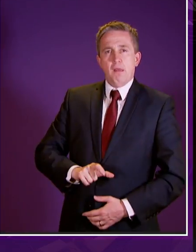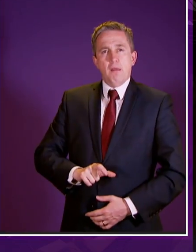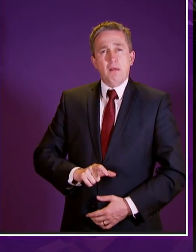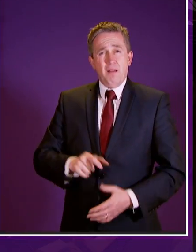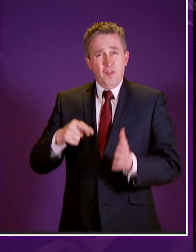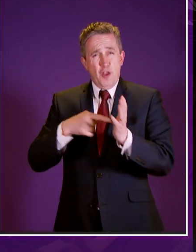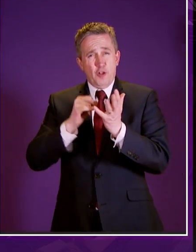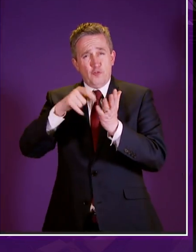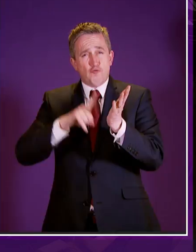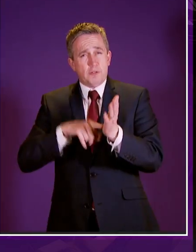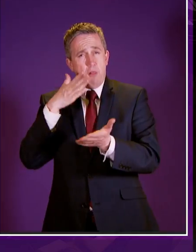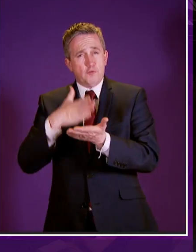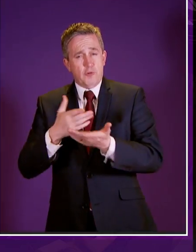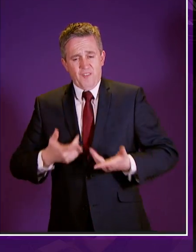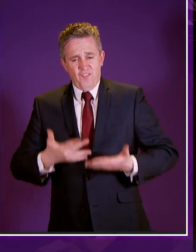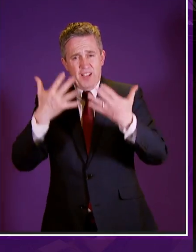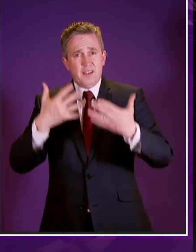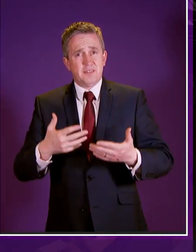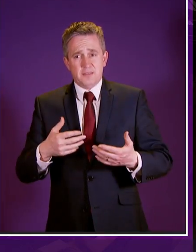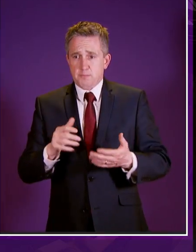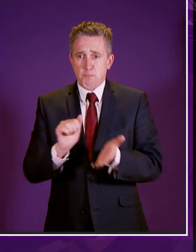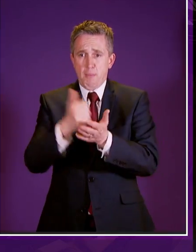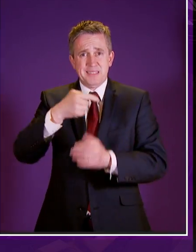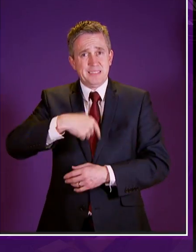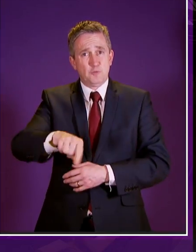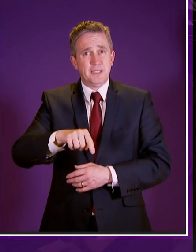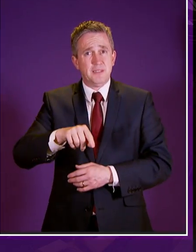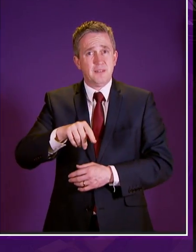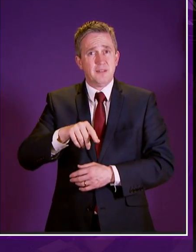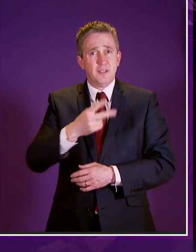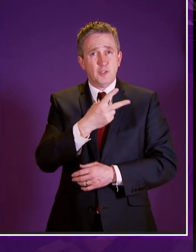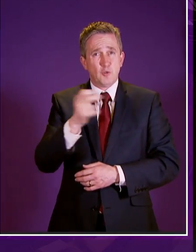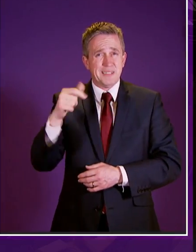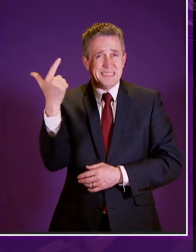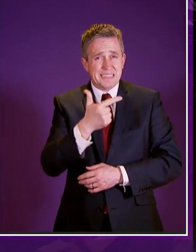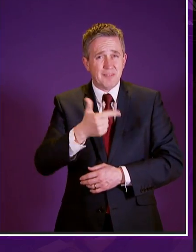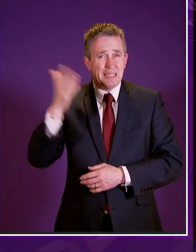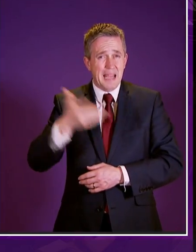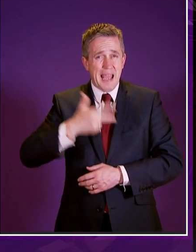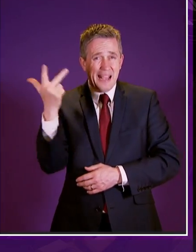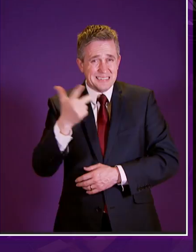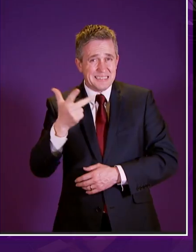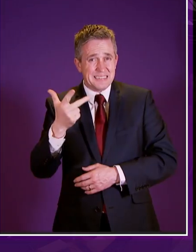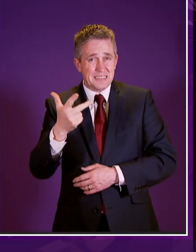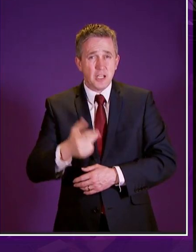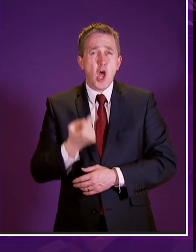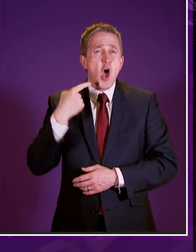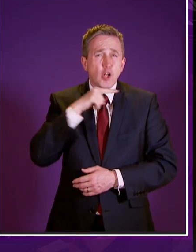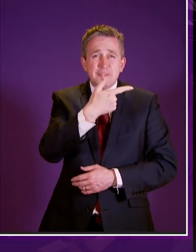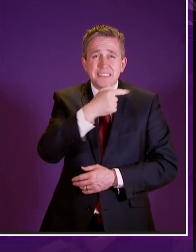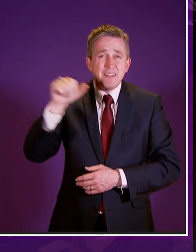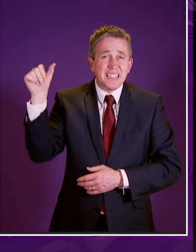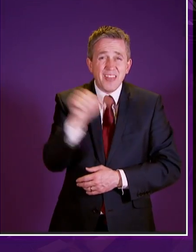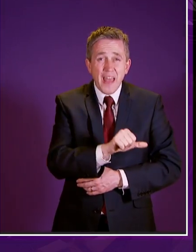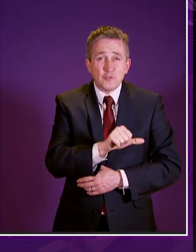look at the trussell trust figures that have been announced this week um in 2017-18 it issued 170 000